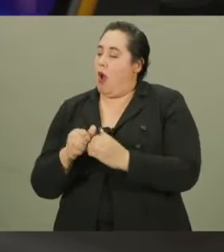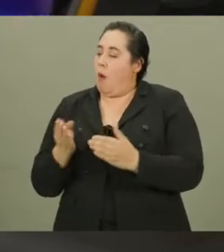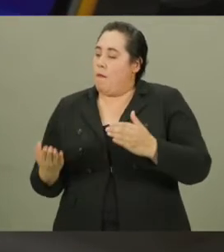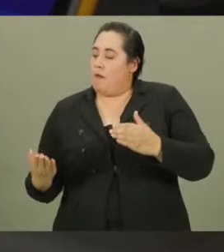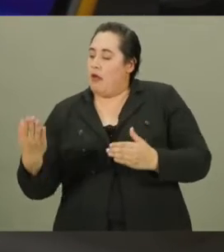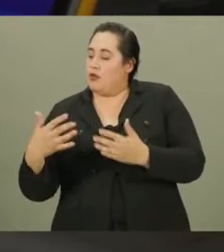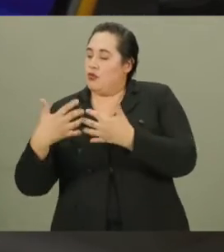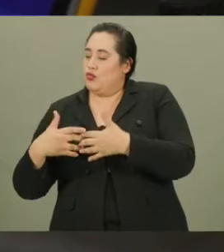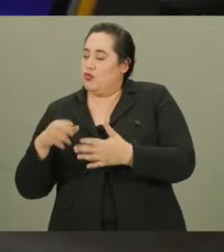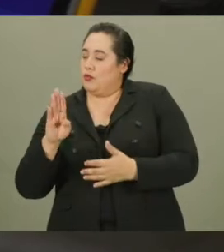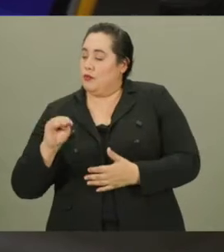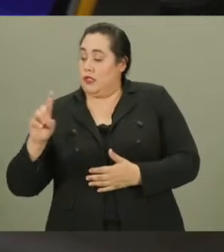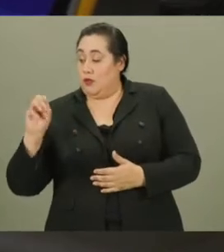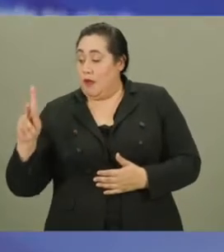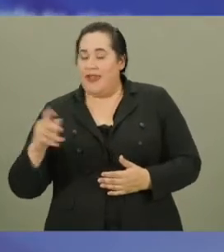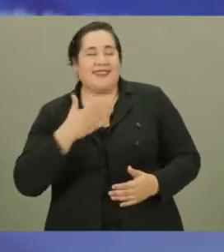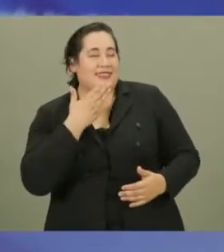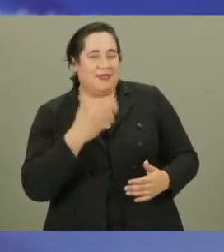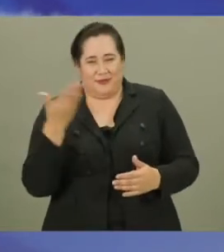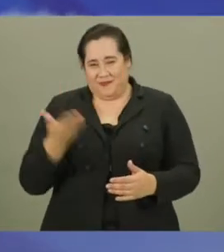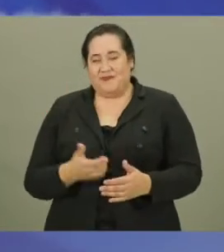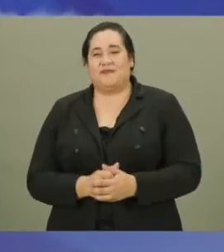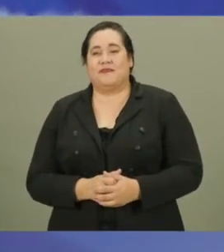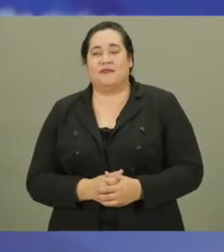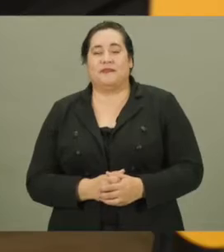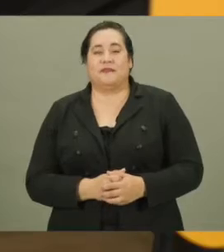on how to put the ballot into the ballot marking device, okay? Thank you. You're welcome.